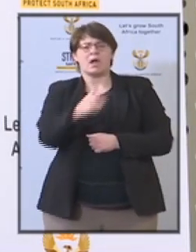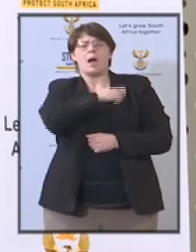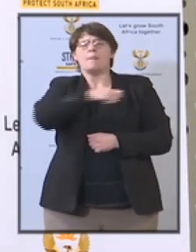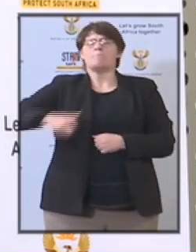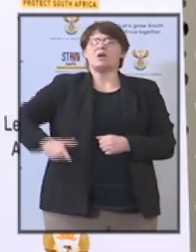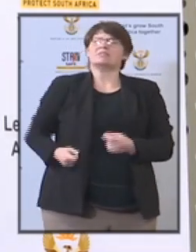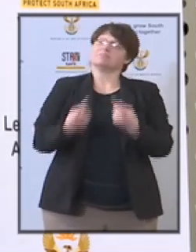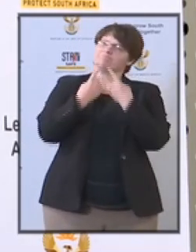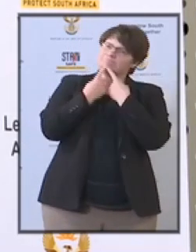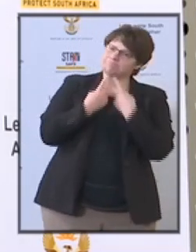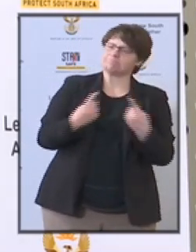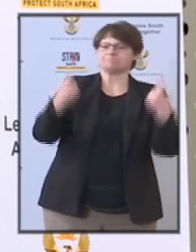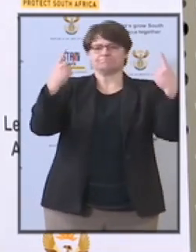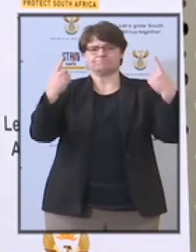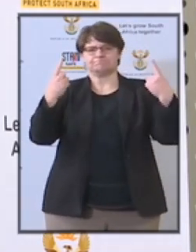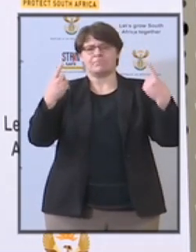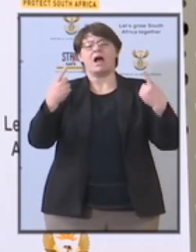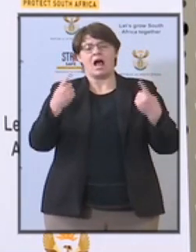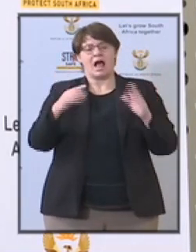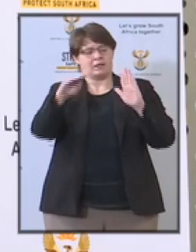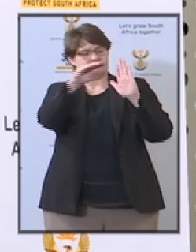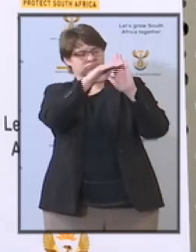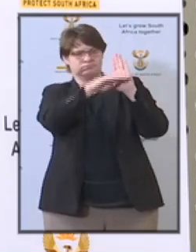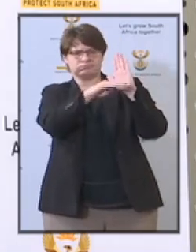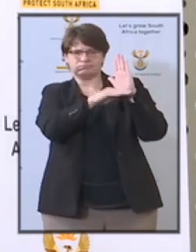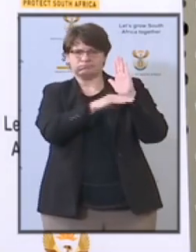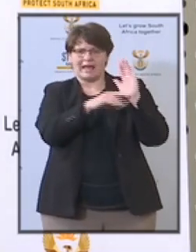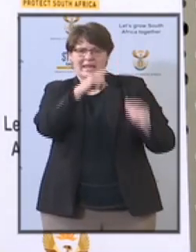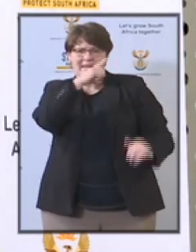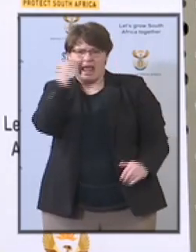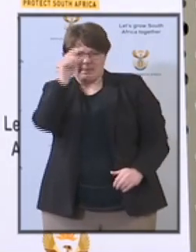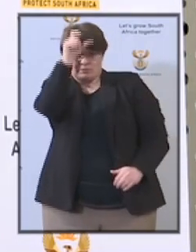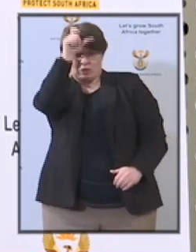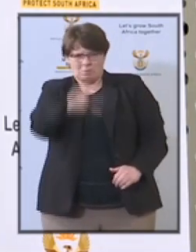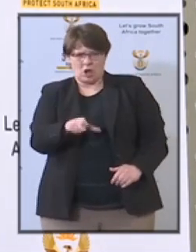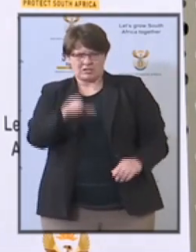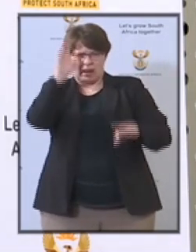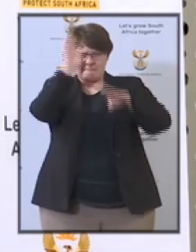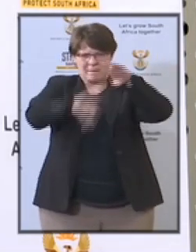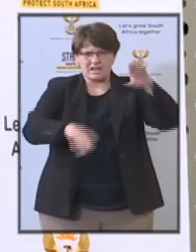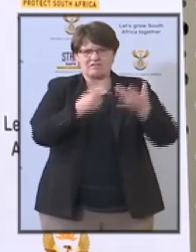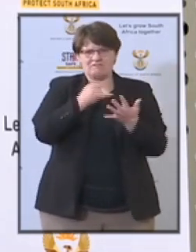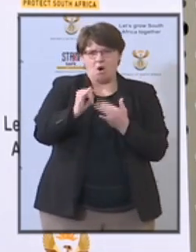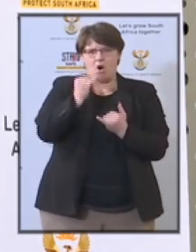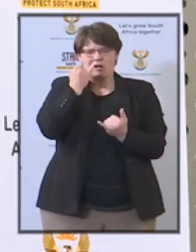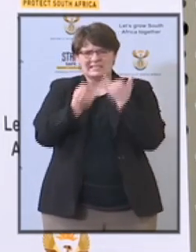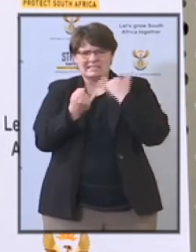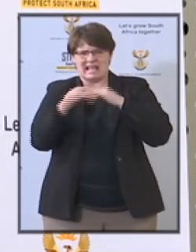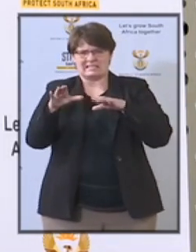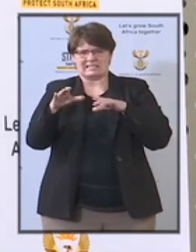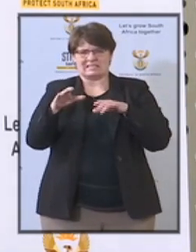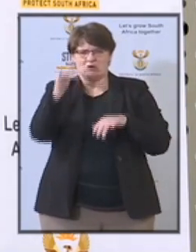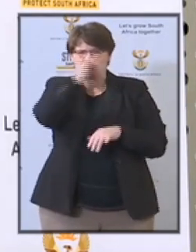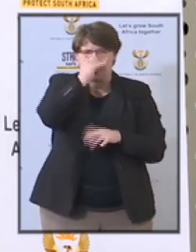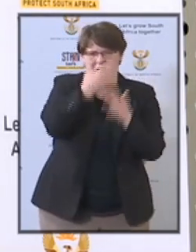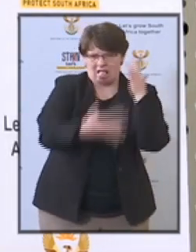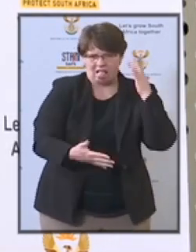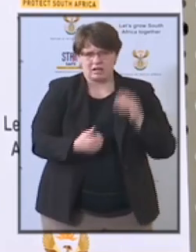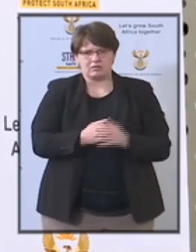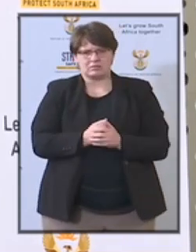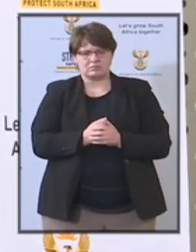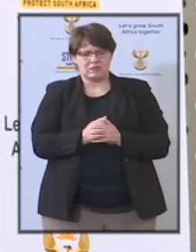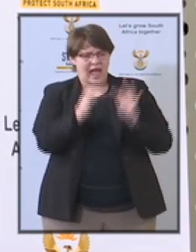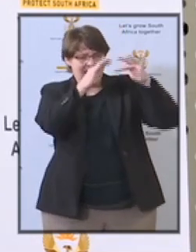about the publishing the list of sexual offenders we we have just approved the bills cabinet has approved the bill